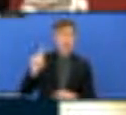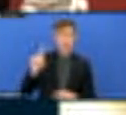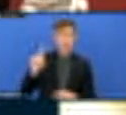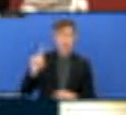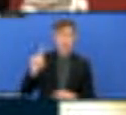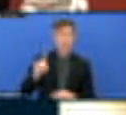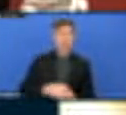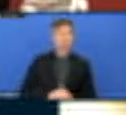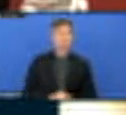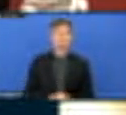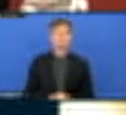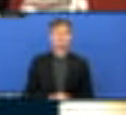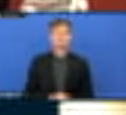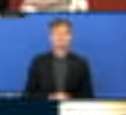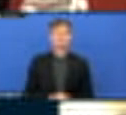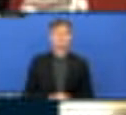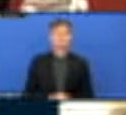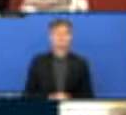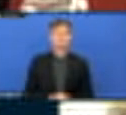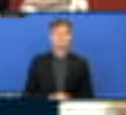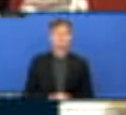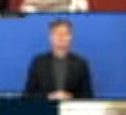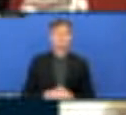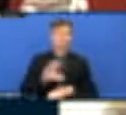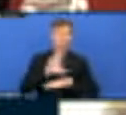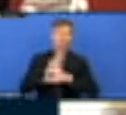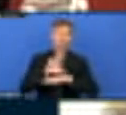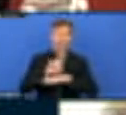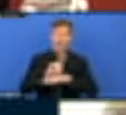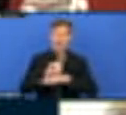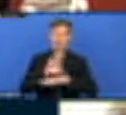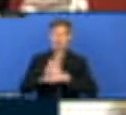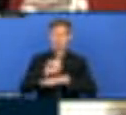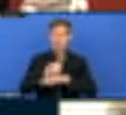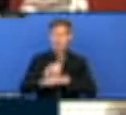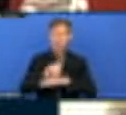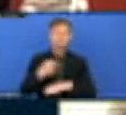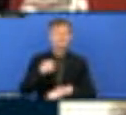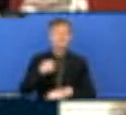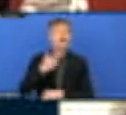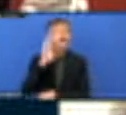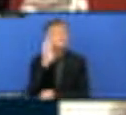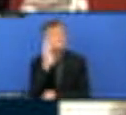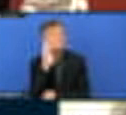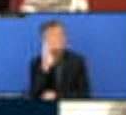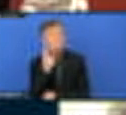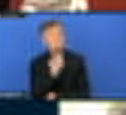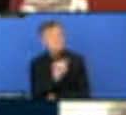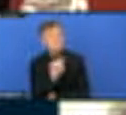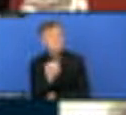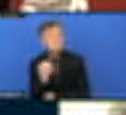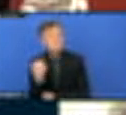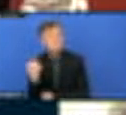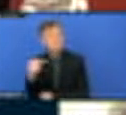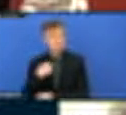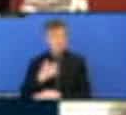interested in the localization of the ODD. In talking about localization of the ODD, the